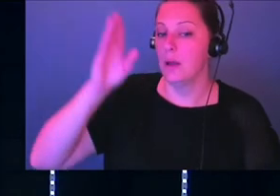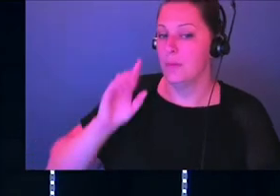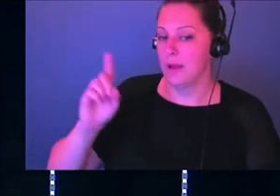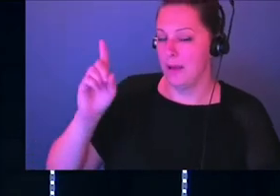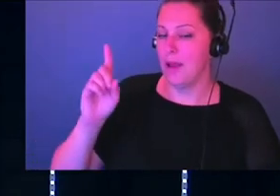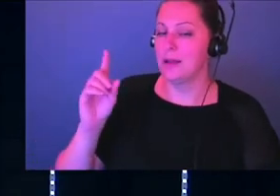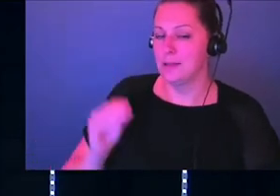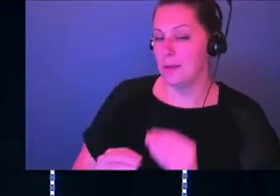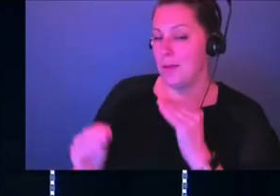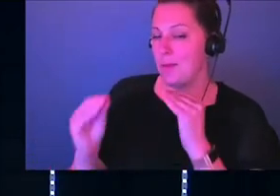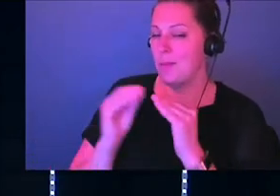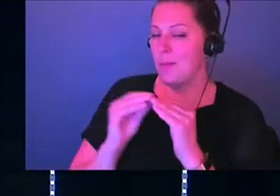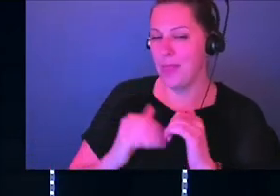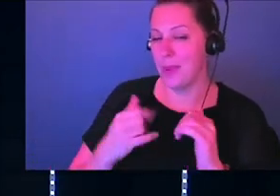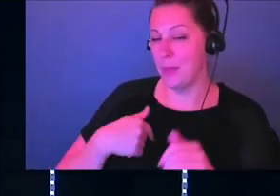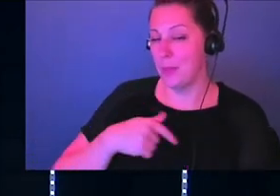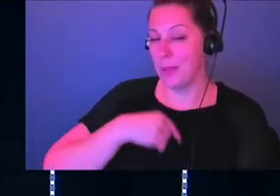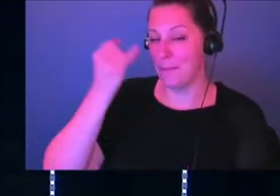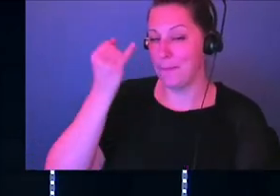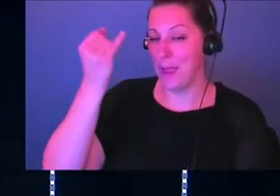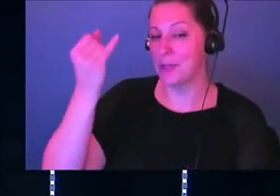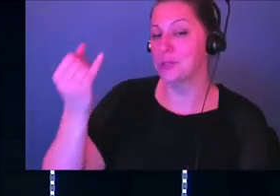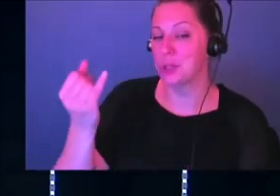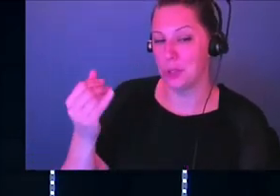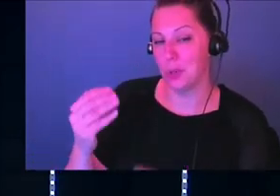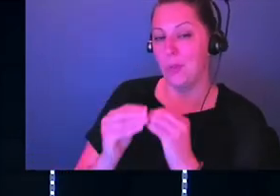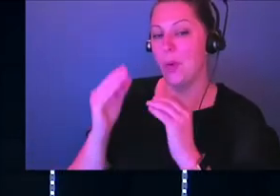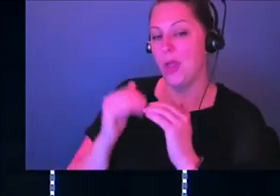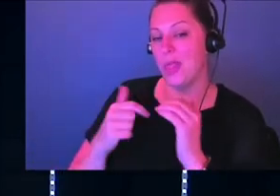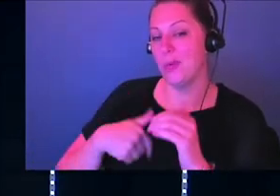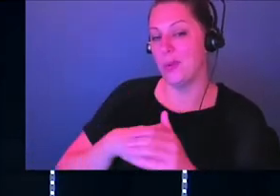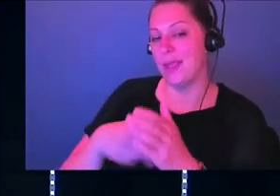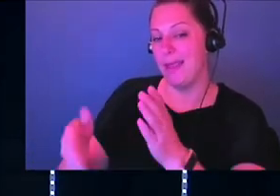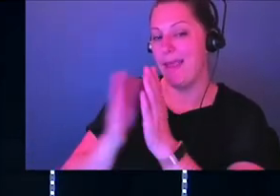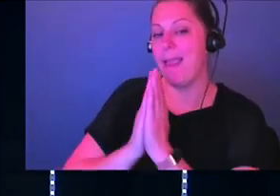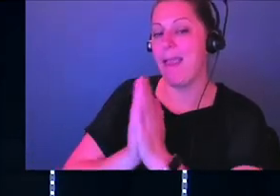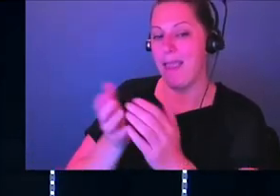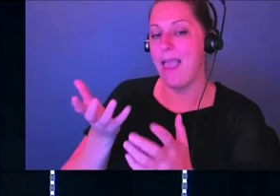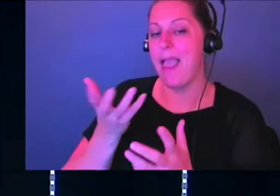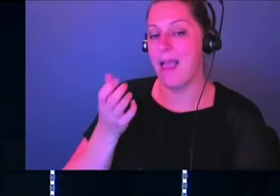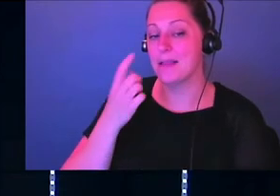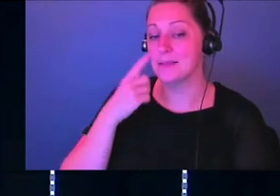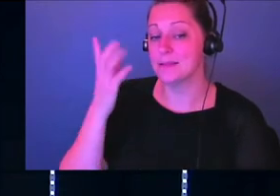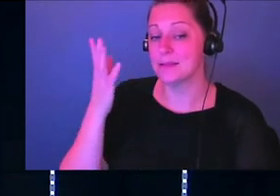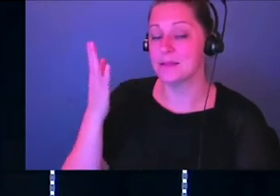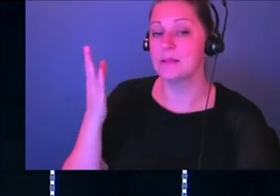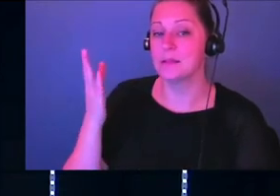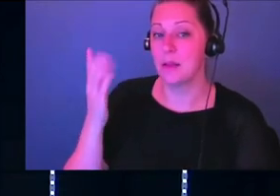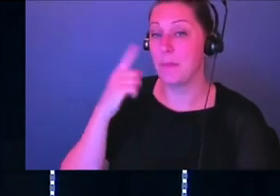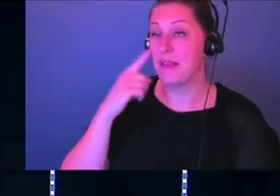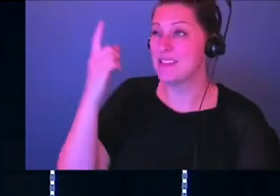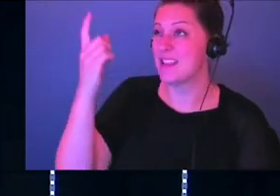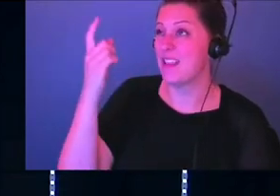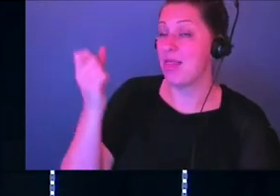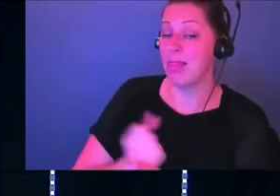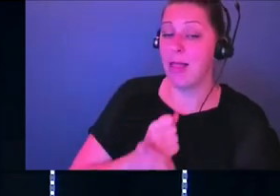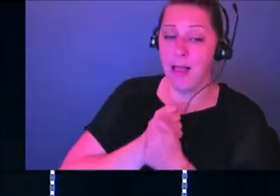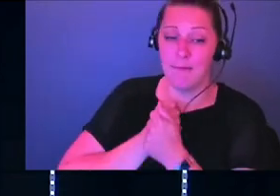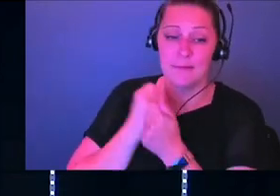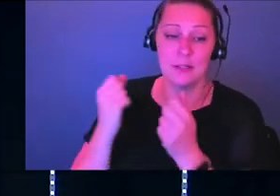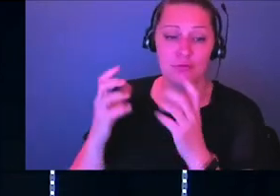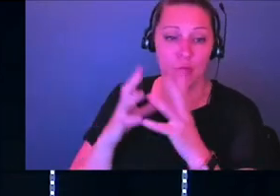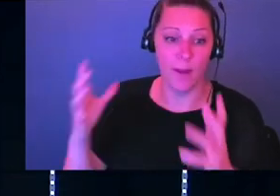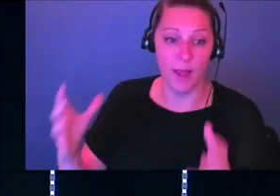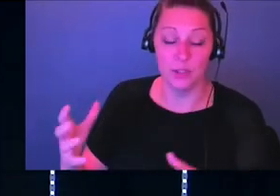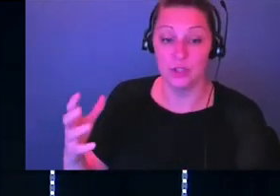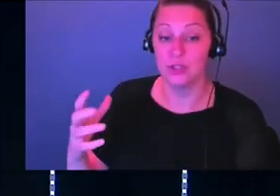more than we can ask or imagine, right? He always goes above and beyond for us because he loves us so much. So not only were they victorious, but